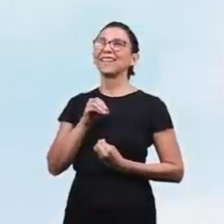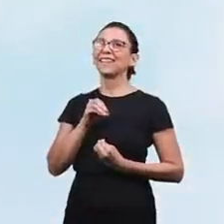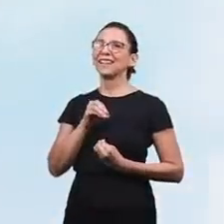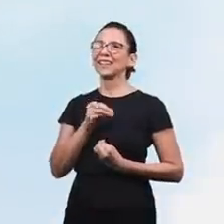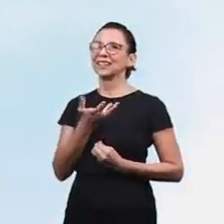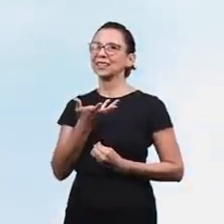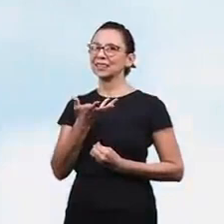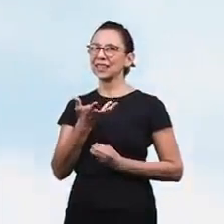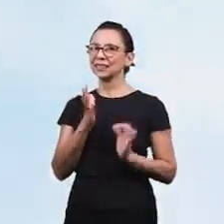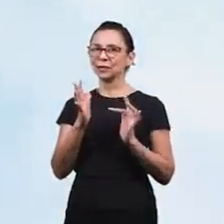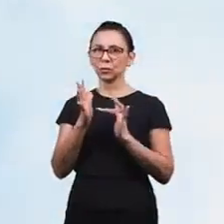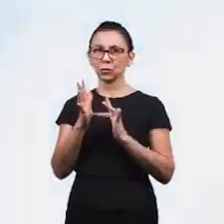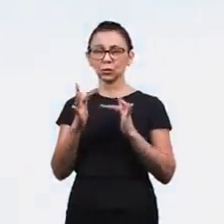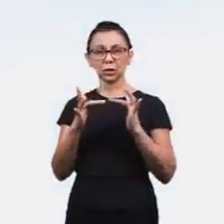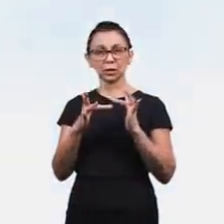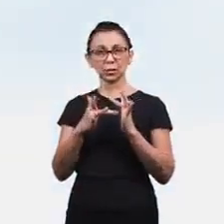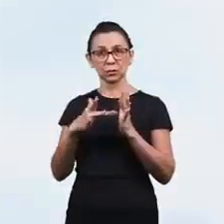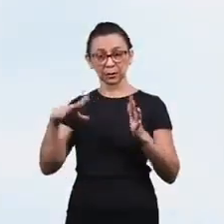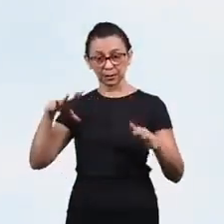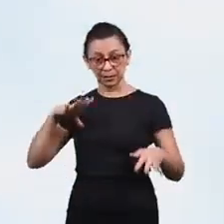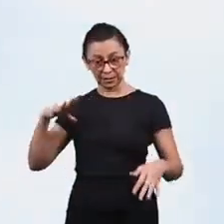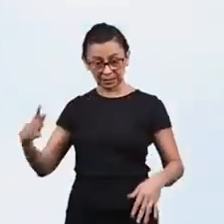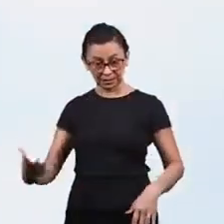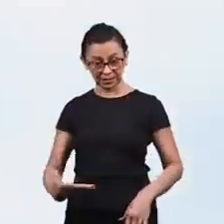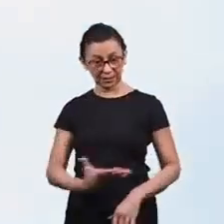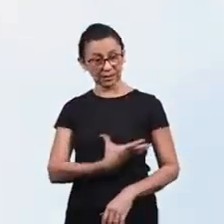I want a Jesus that saves me.